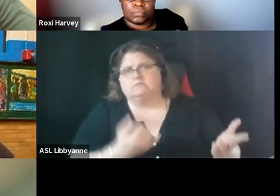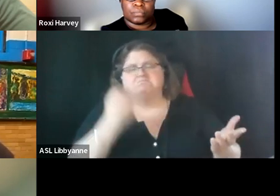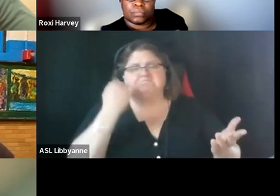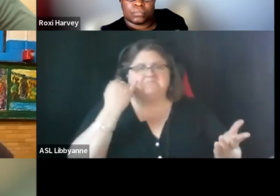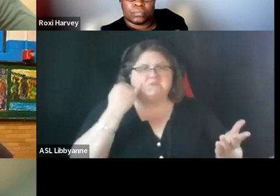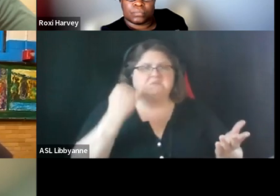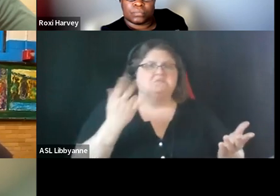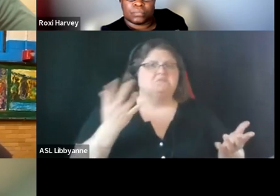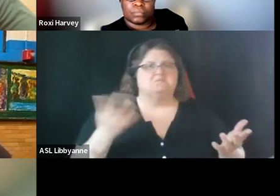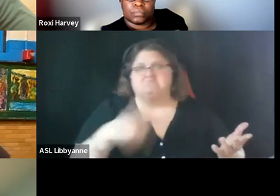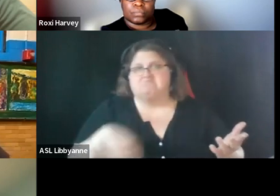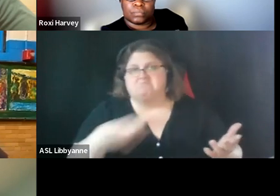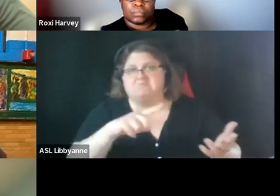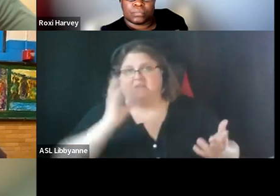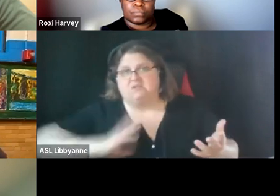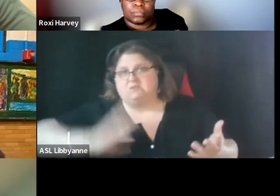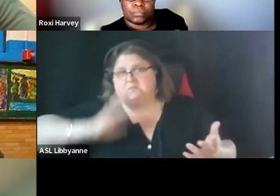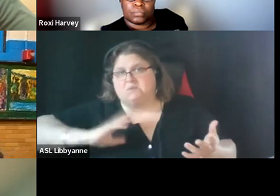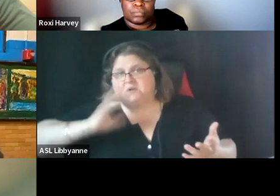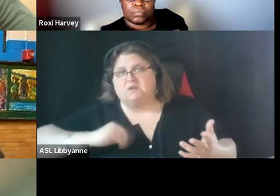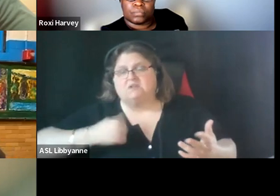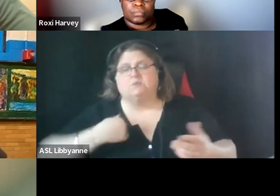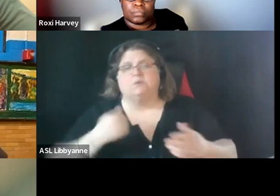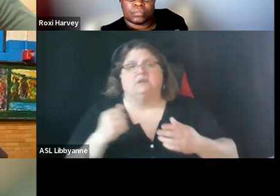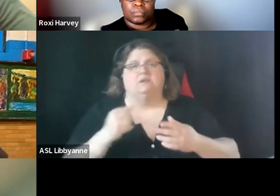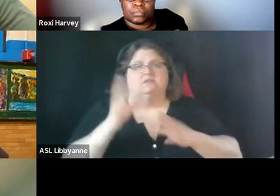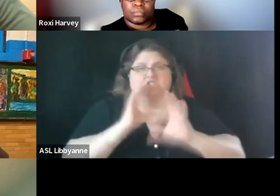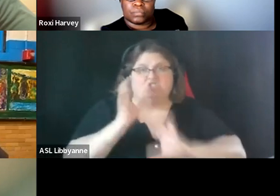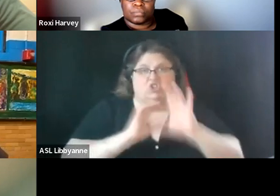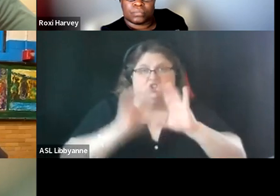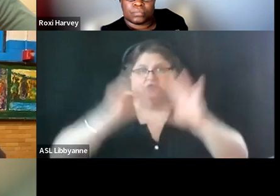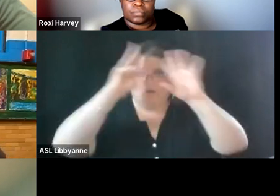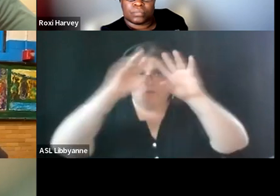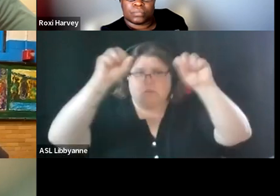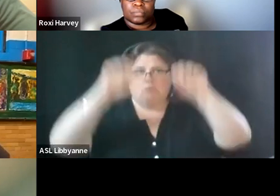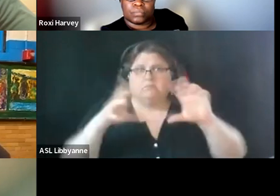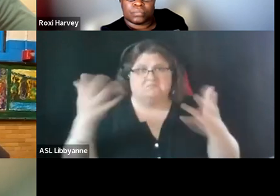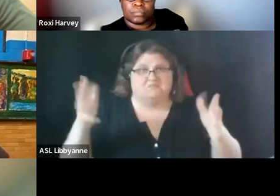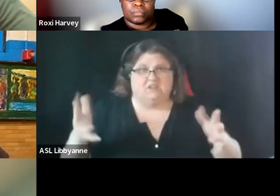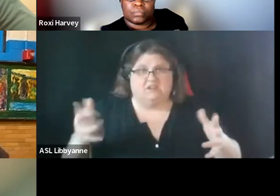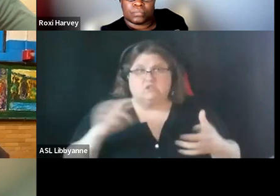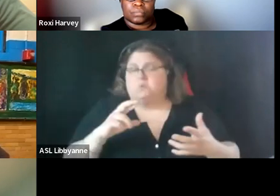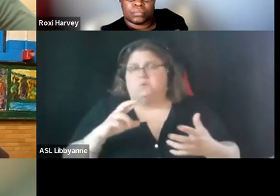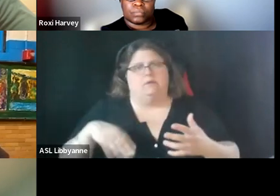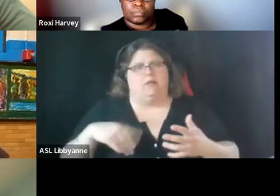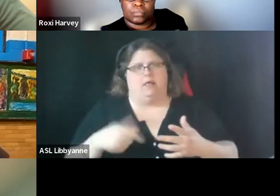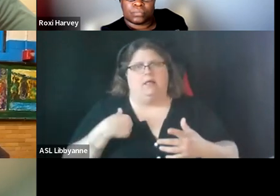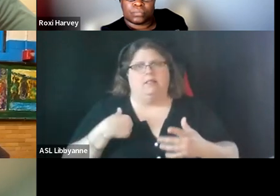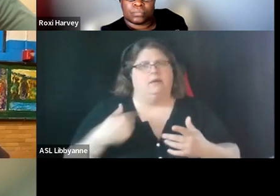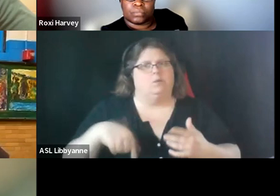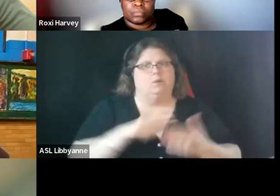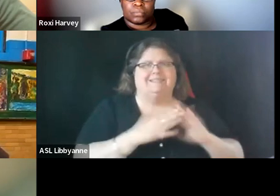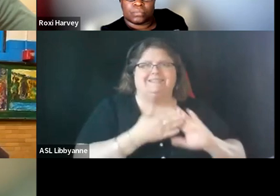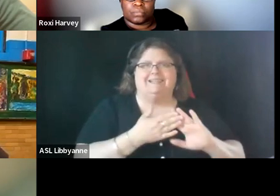of have handled searches for super attendance of schools for comparatively sized uh urban school districts um